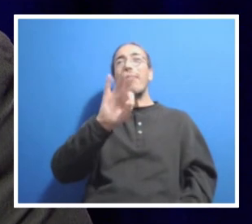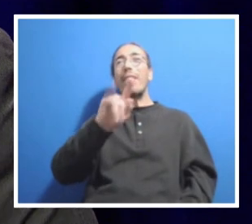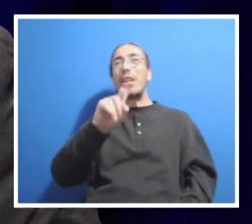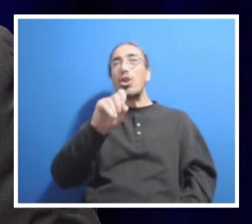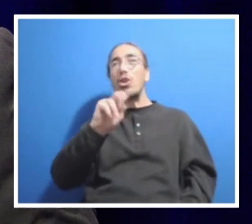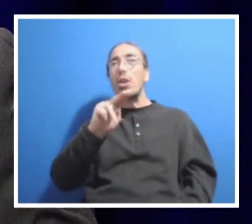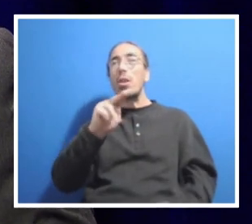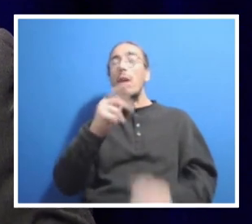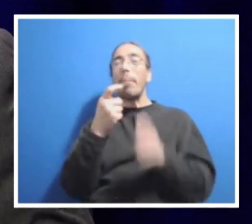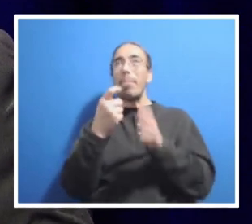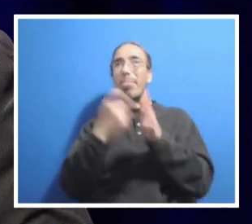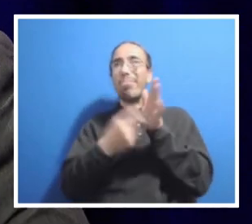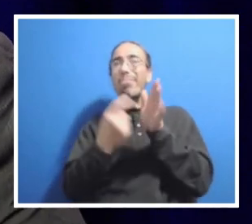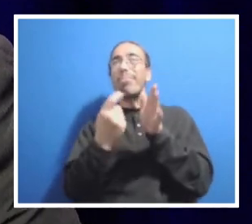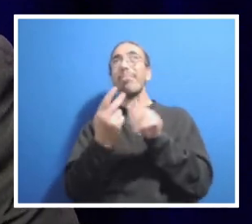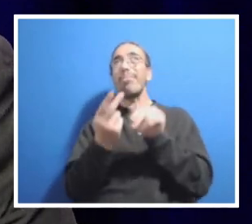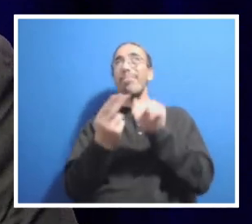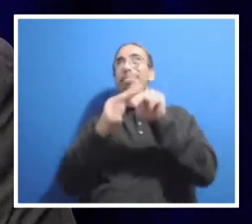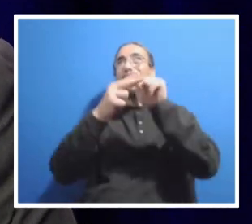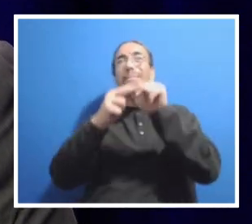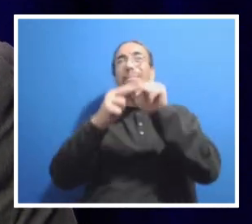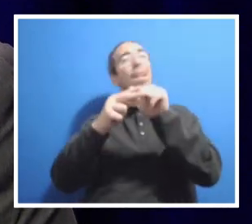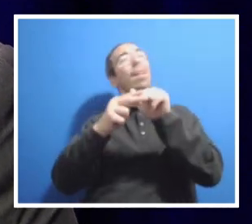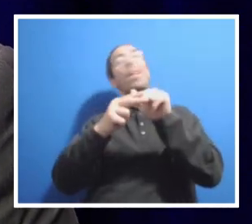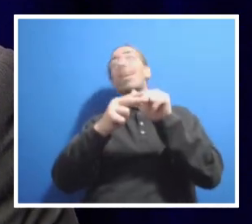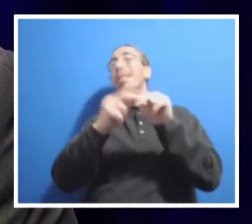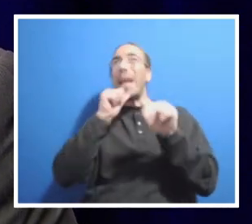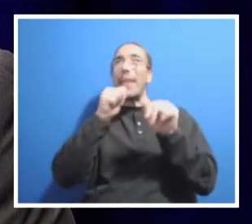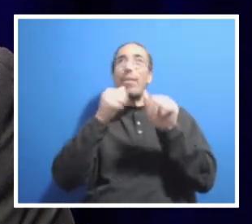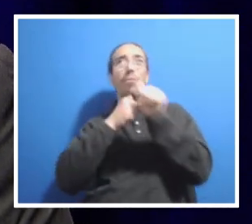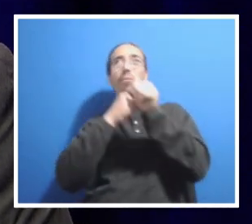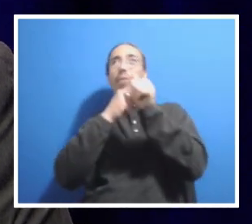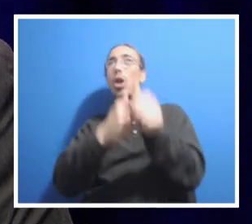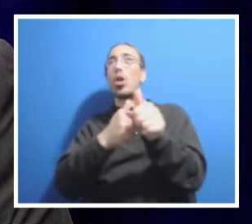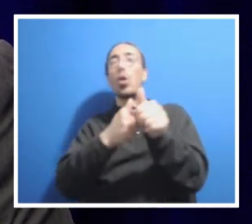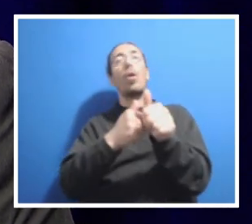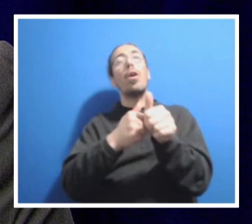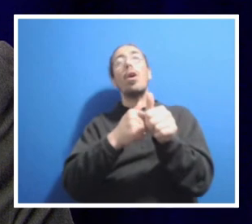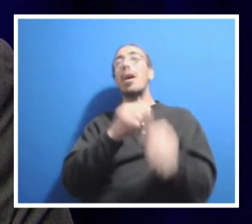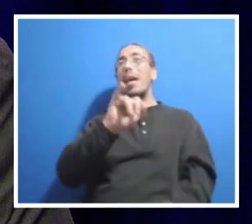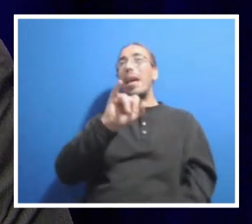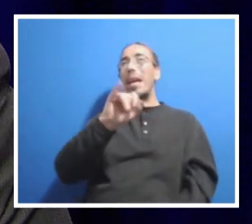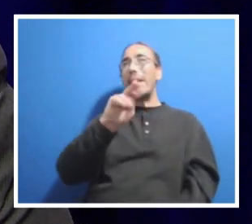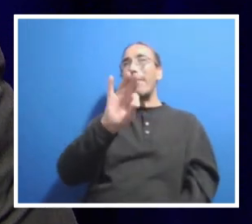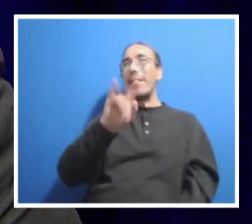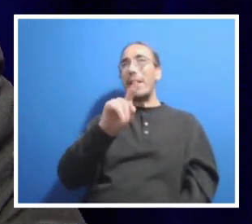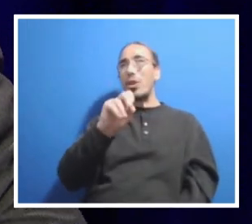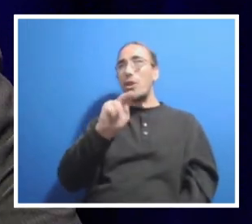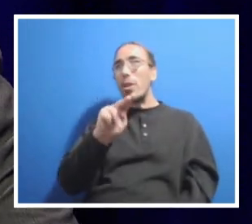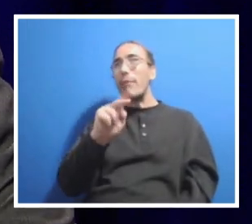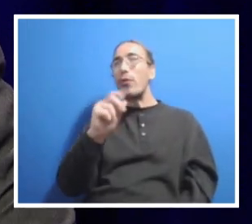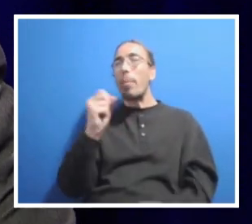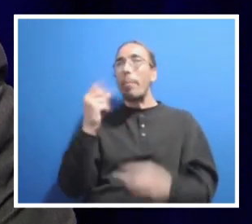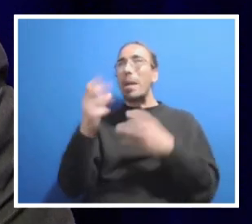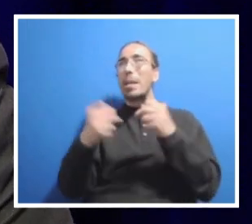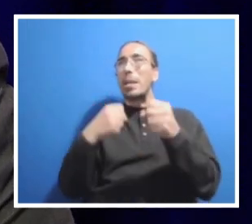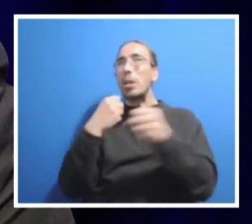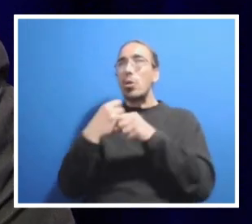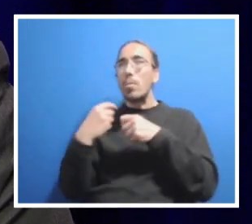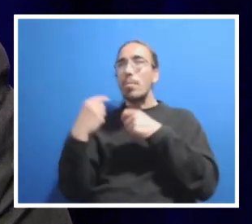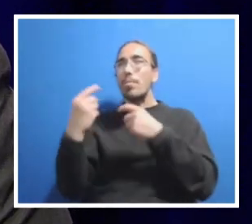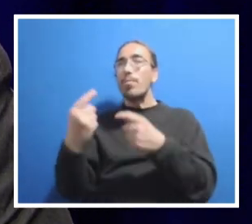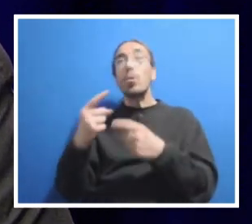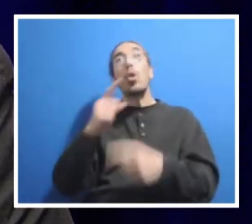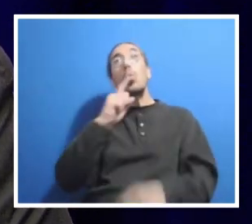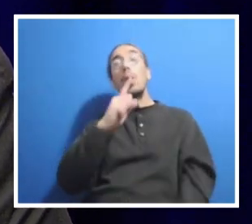that their raises have not kept up with inflation for several years. It was noted that that means and essentially they are making